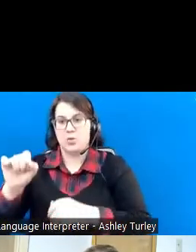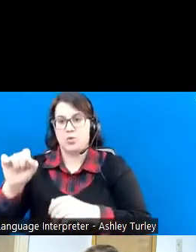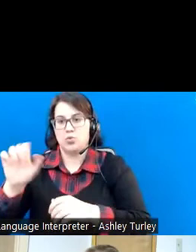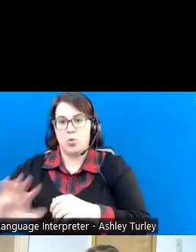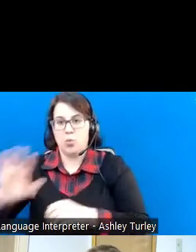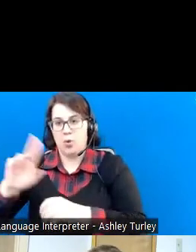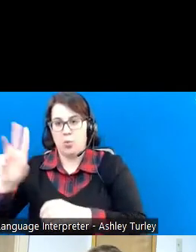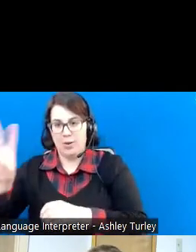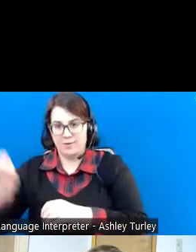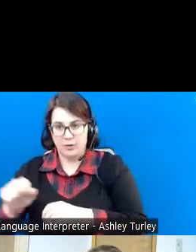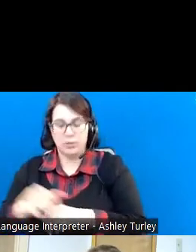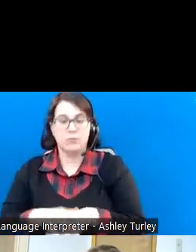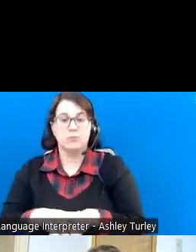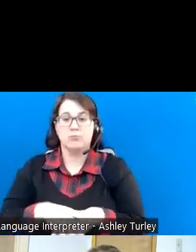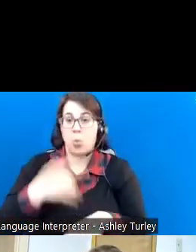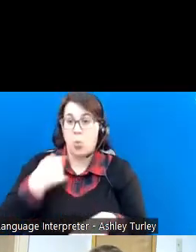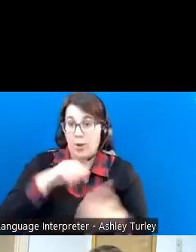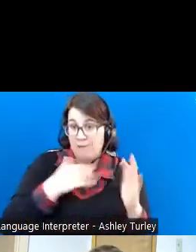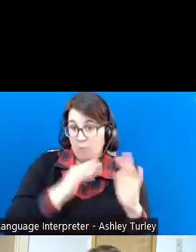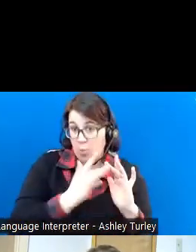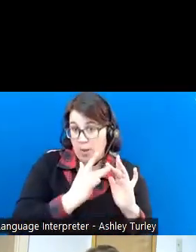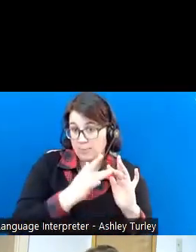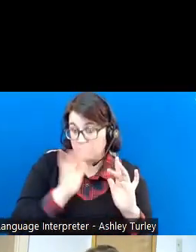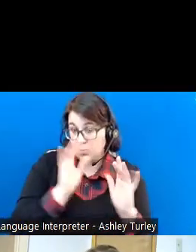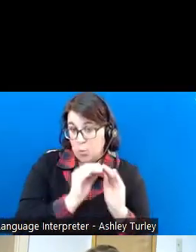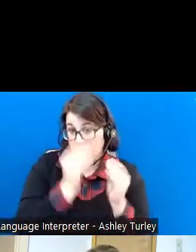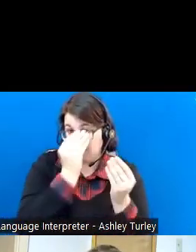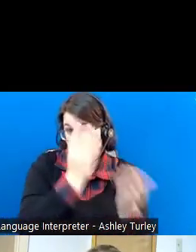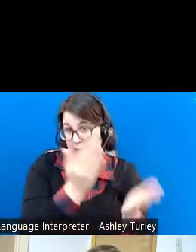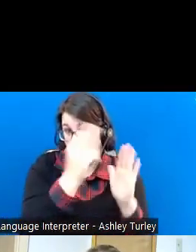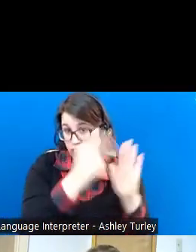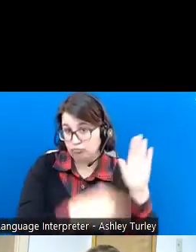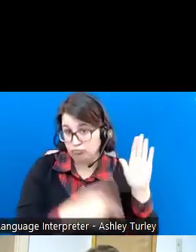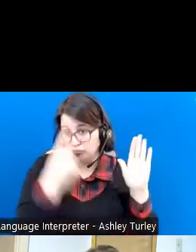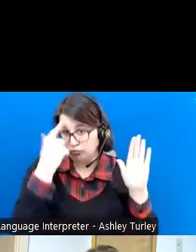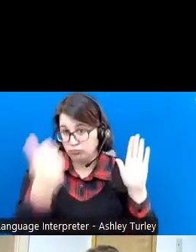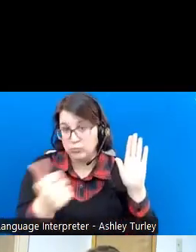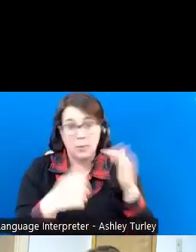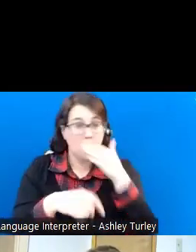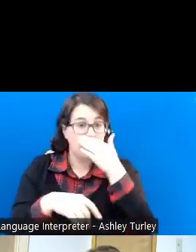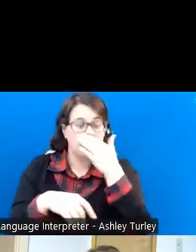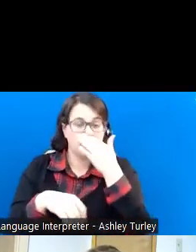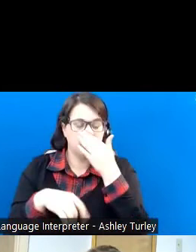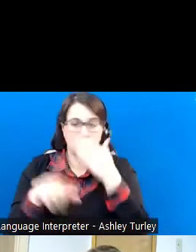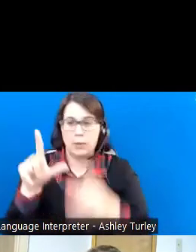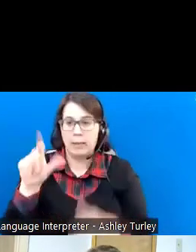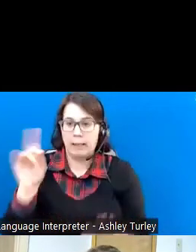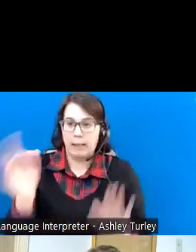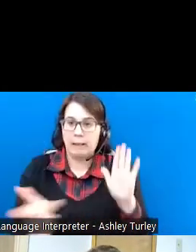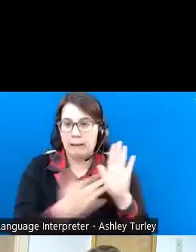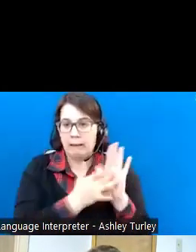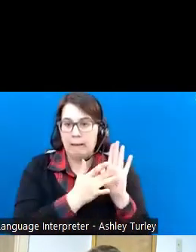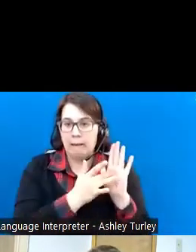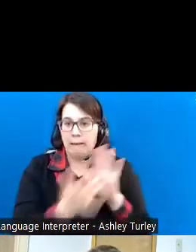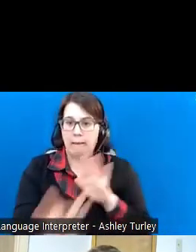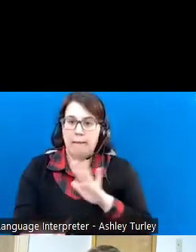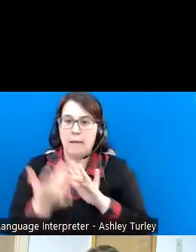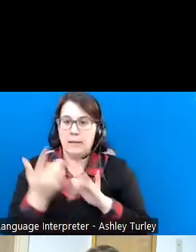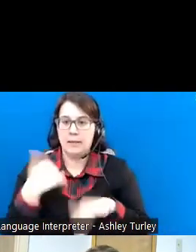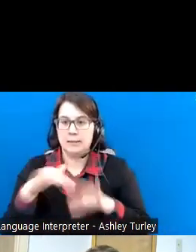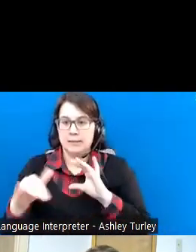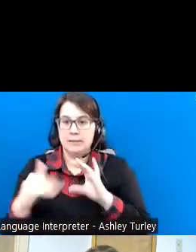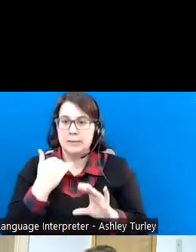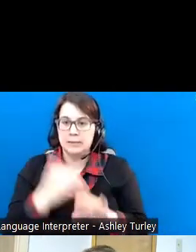We have a website where you can get information. There's a link you can click on and contact us electronically.